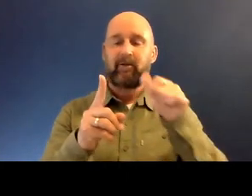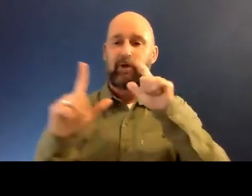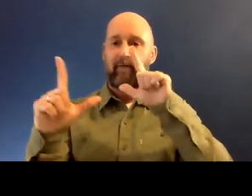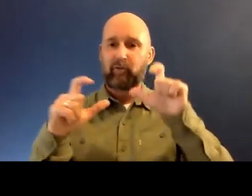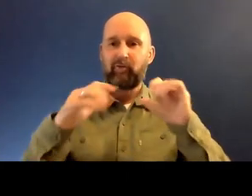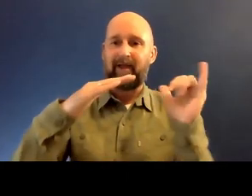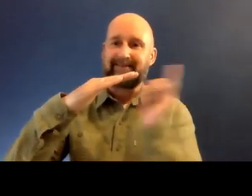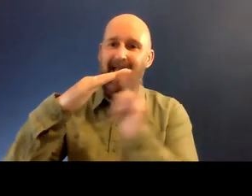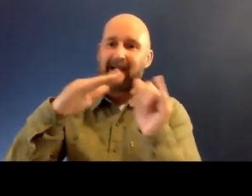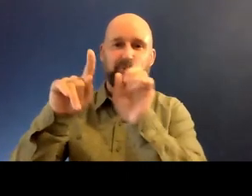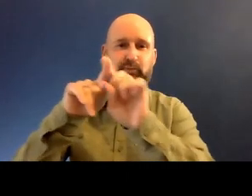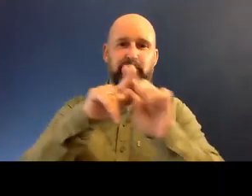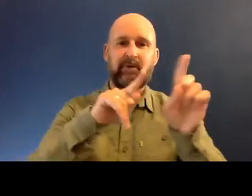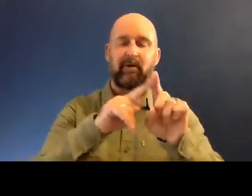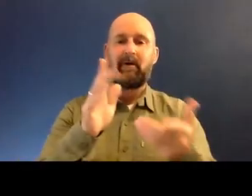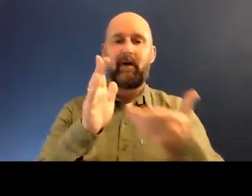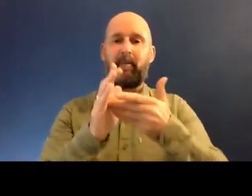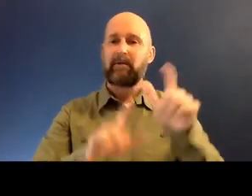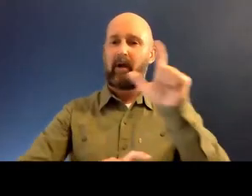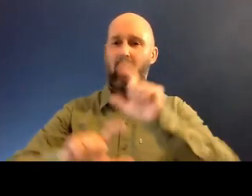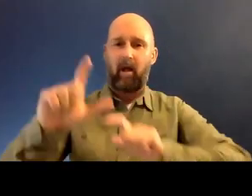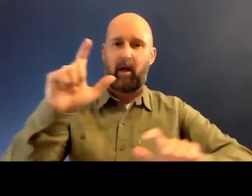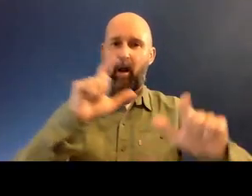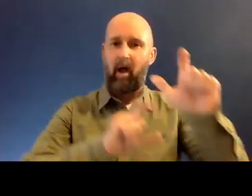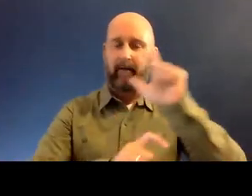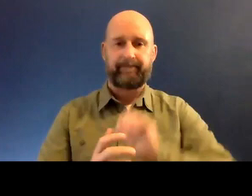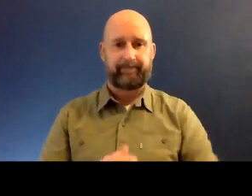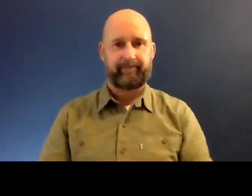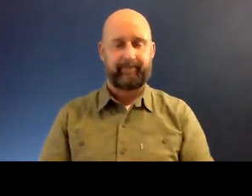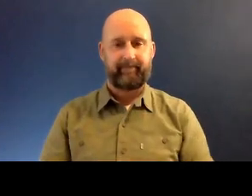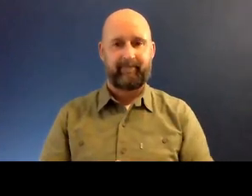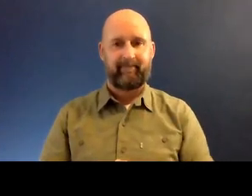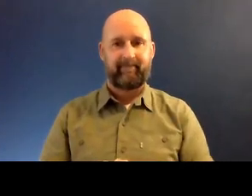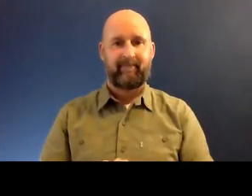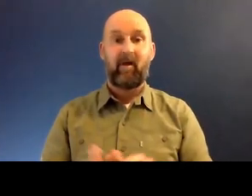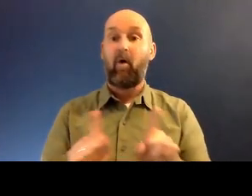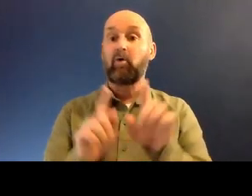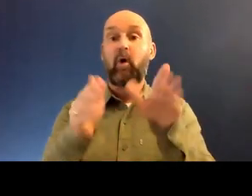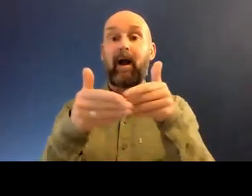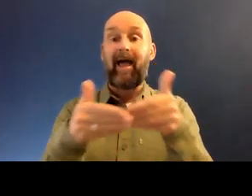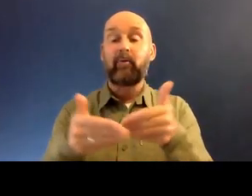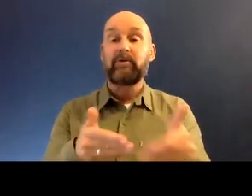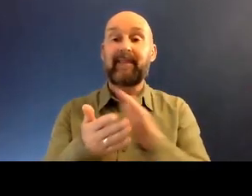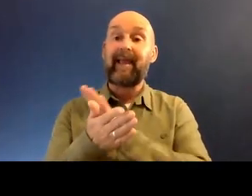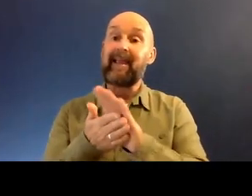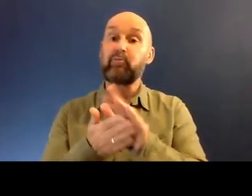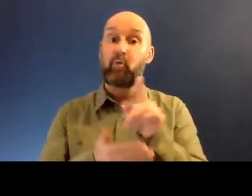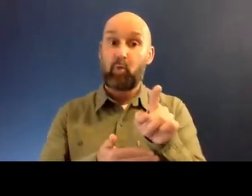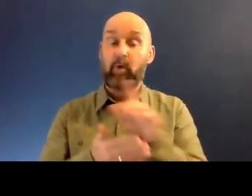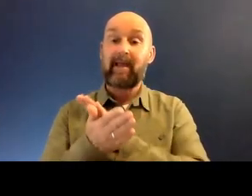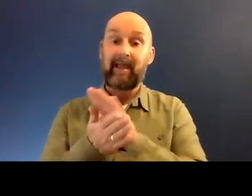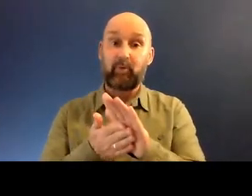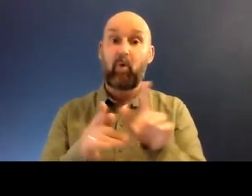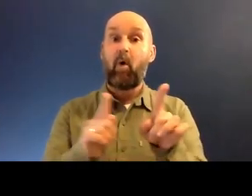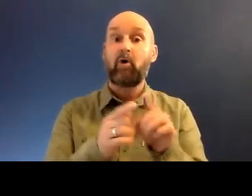scans, and playing with colors. You can see there, I also explored with different languages. That's in Hebrew, in Greek,